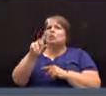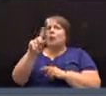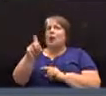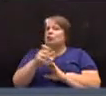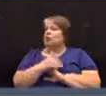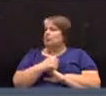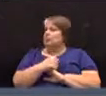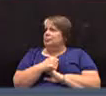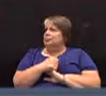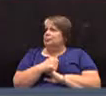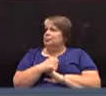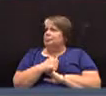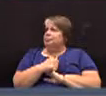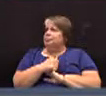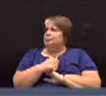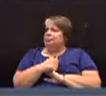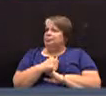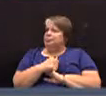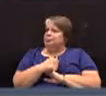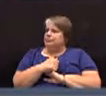Mr. Morland.